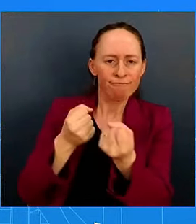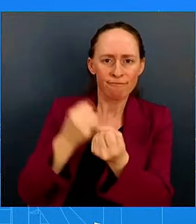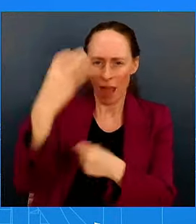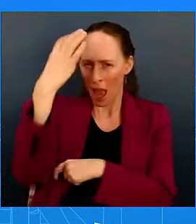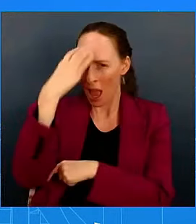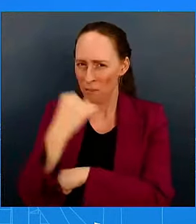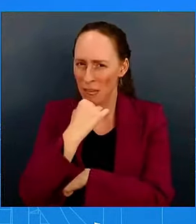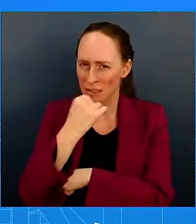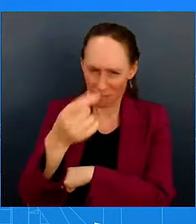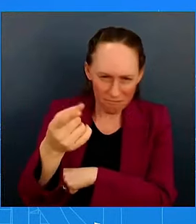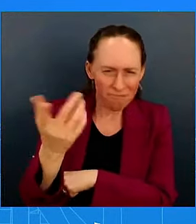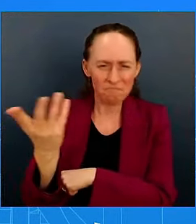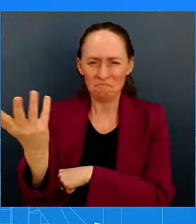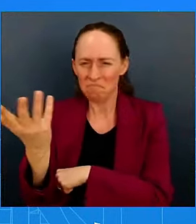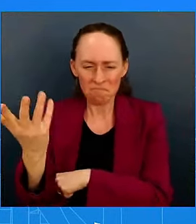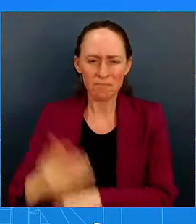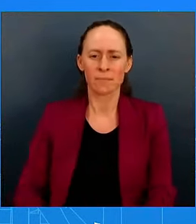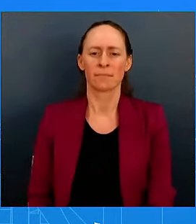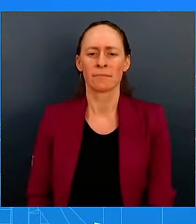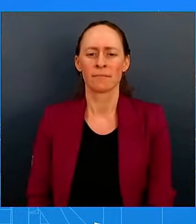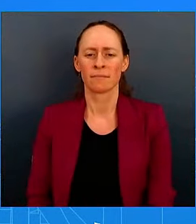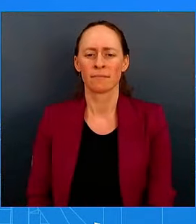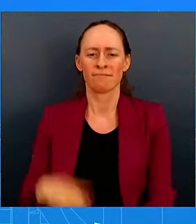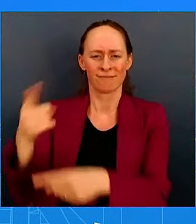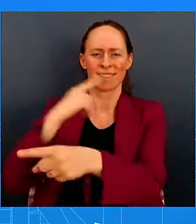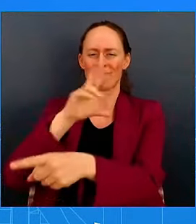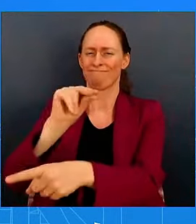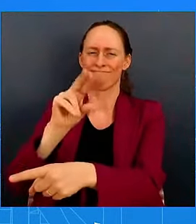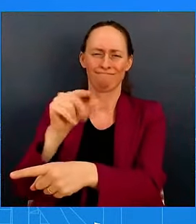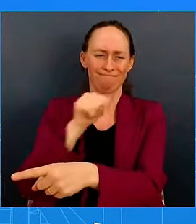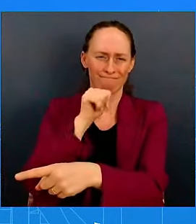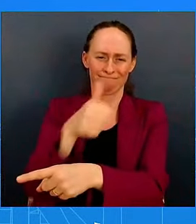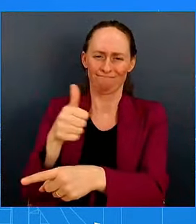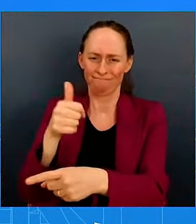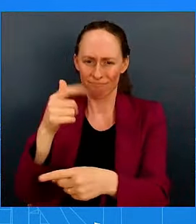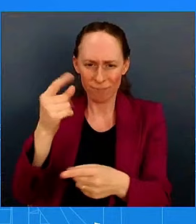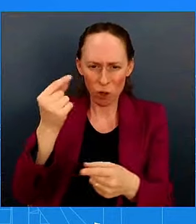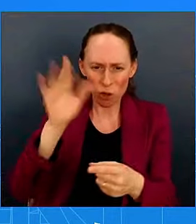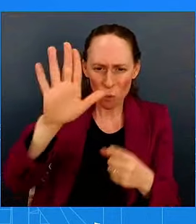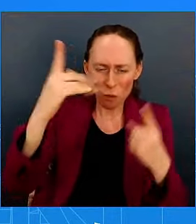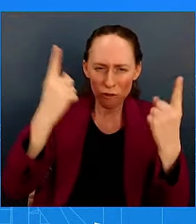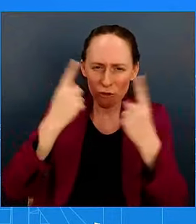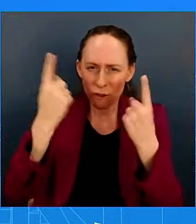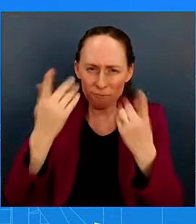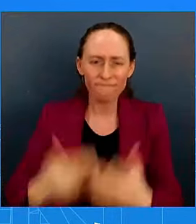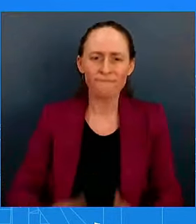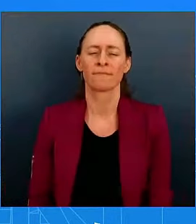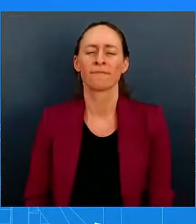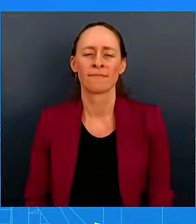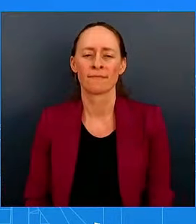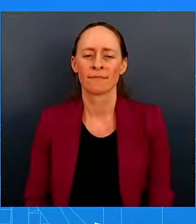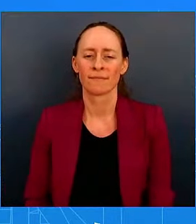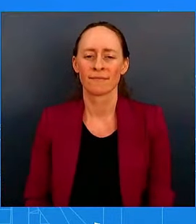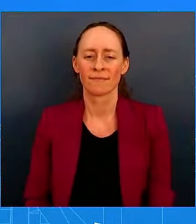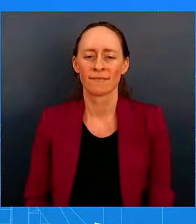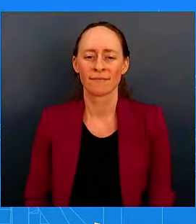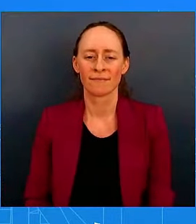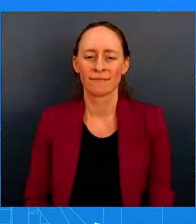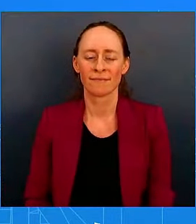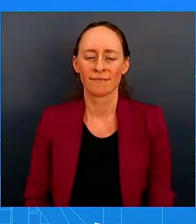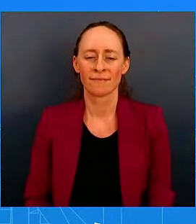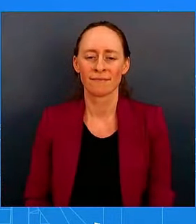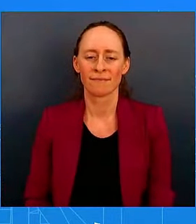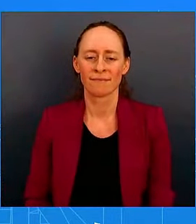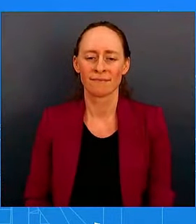in the back. Do you have any reaction to such an intent? I do, actually. I'm glad you asked the question. Look, fighting hatred of all kinds, of all kinds,